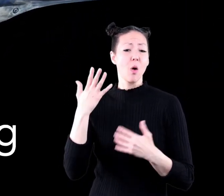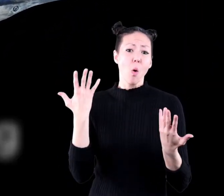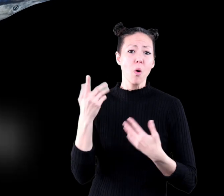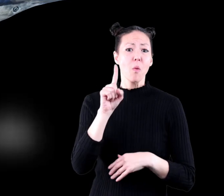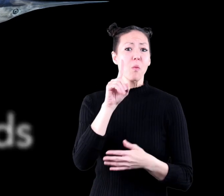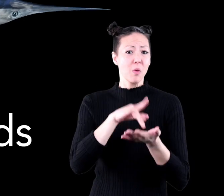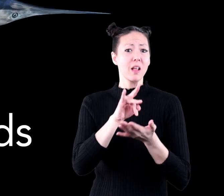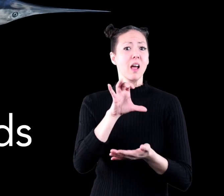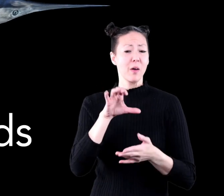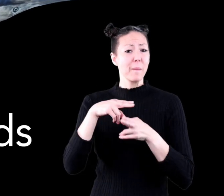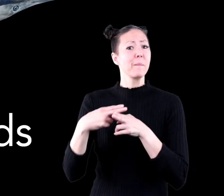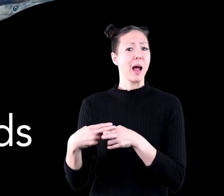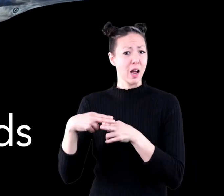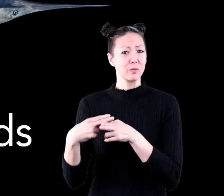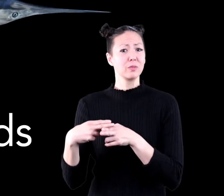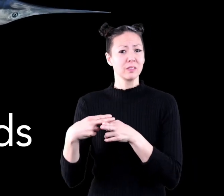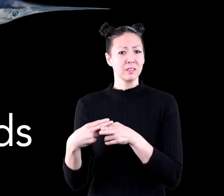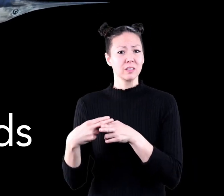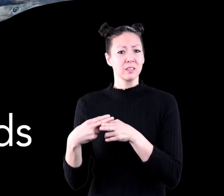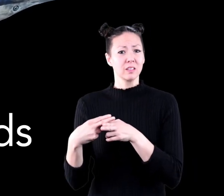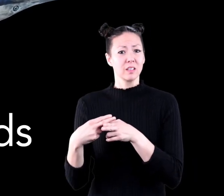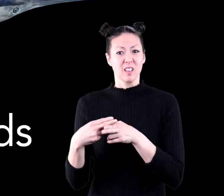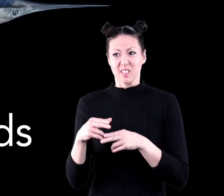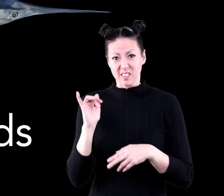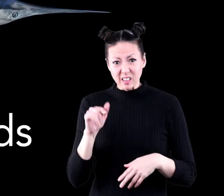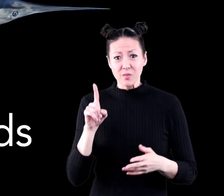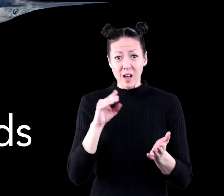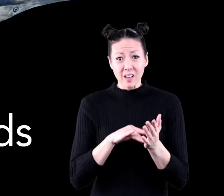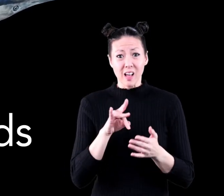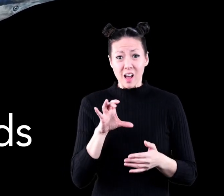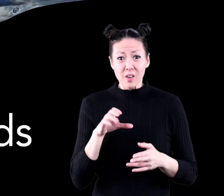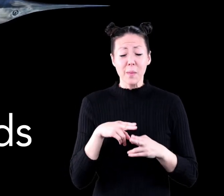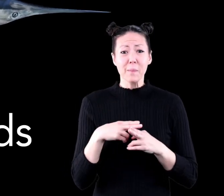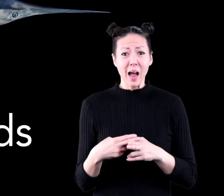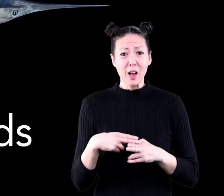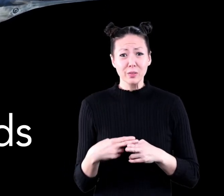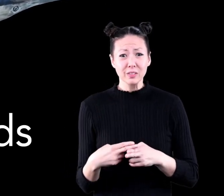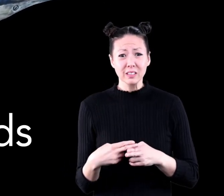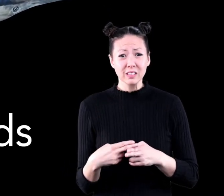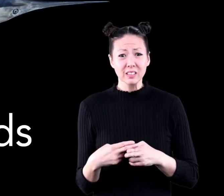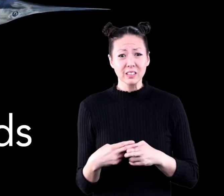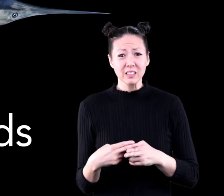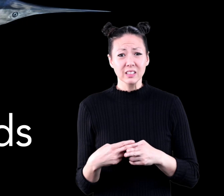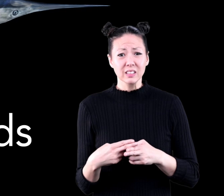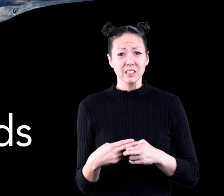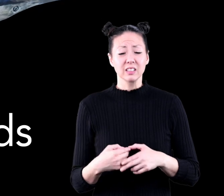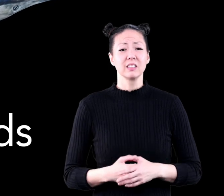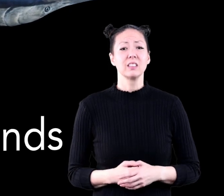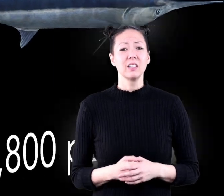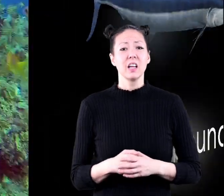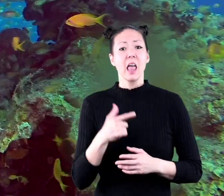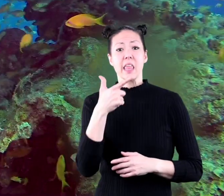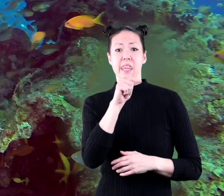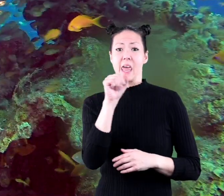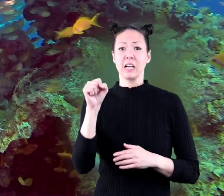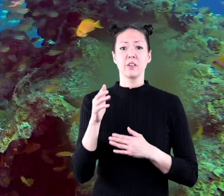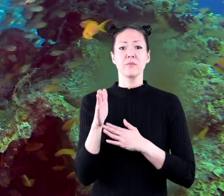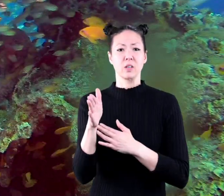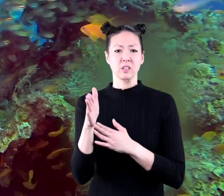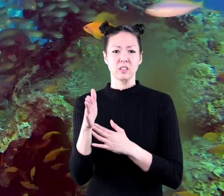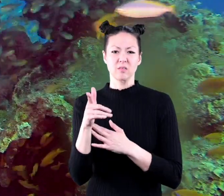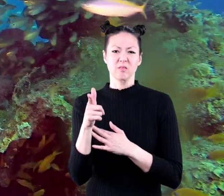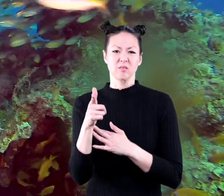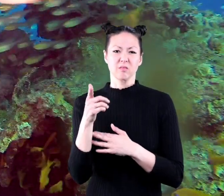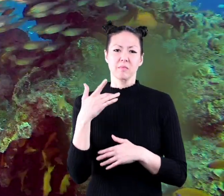and weigh eighteen hundred pounds that's one thousand eight hundred pounds glass fish